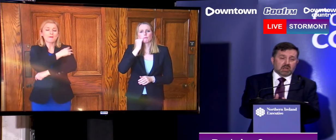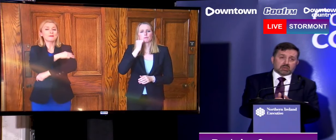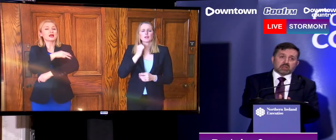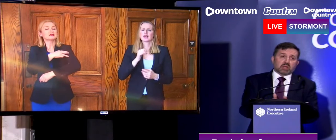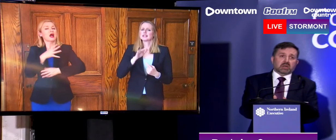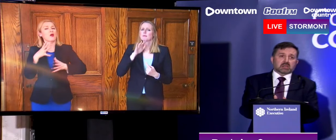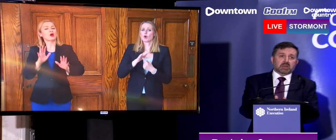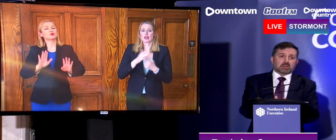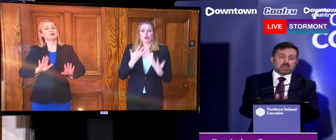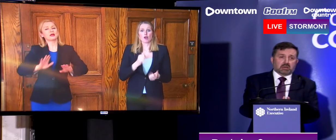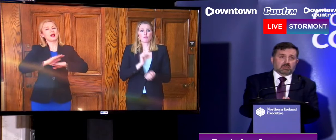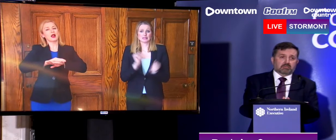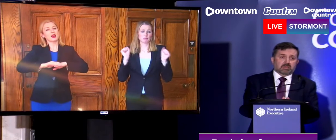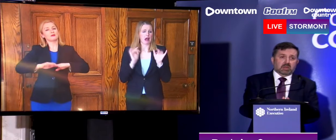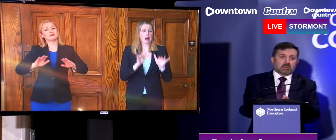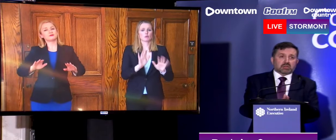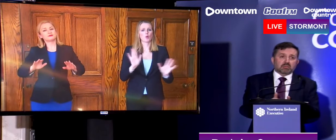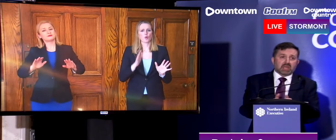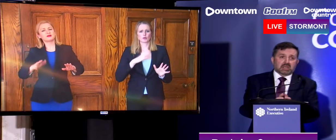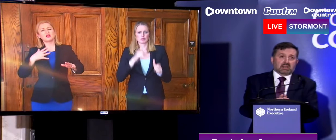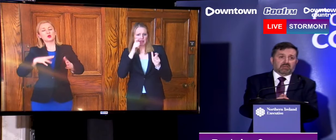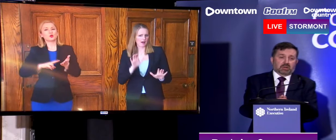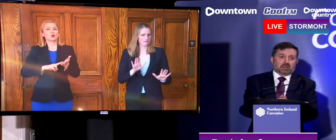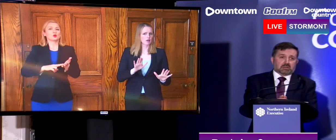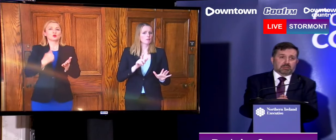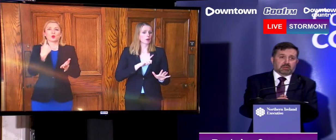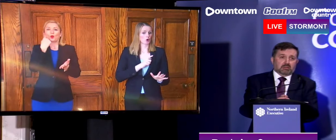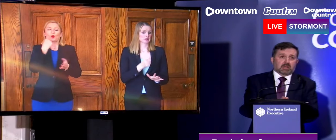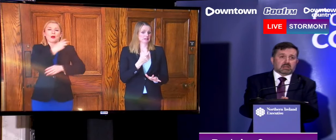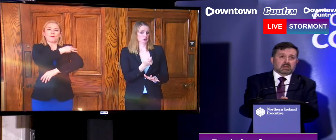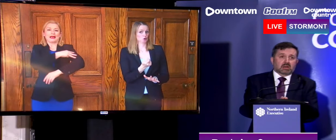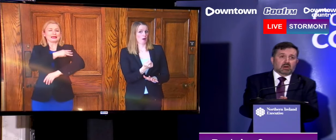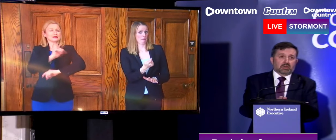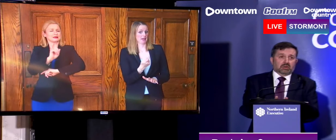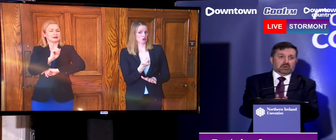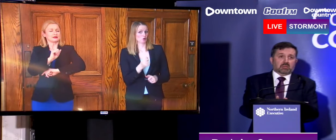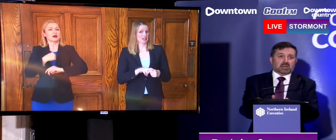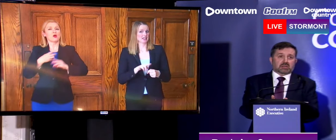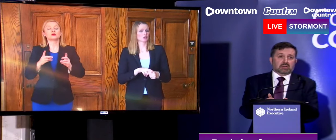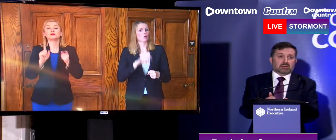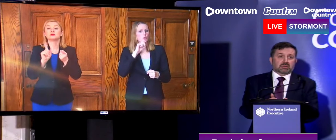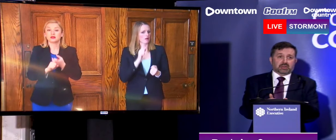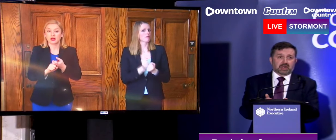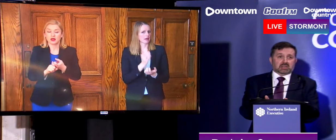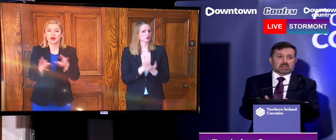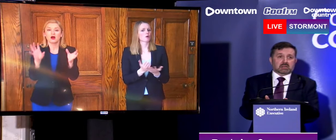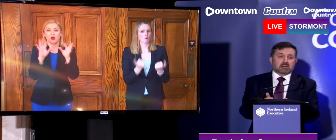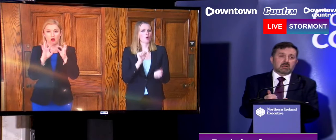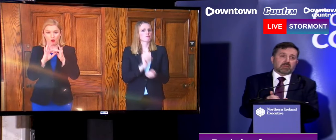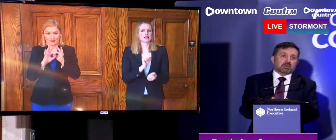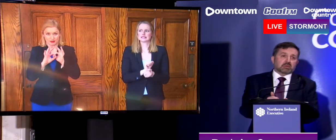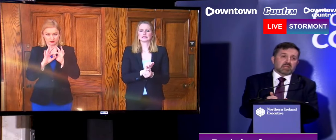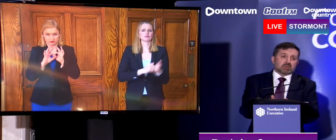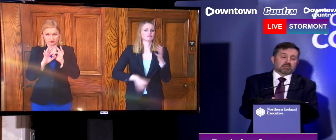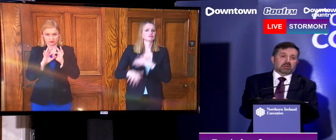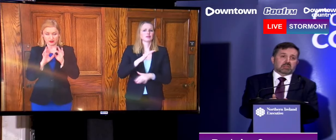minute in time. So that's why we're asking people to stay at home. There shouldn't be a need for us putting the police on the roads to make sure your journey is essential.